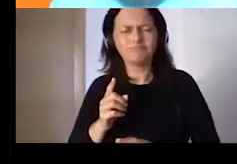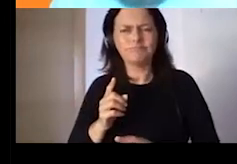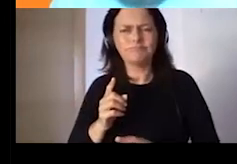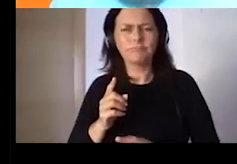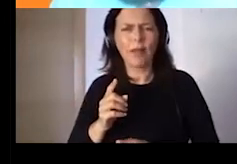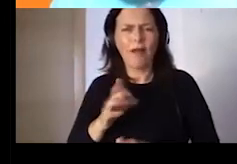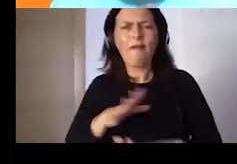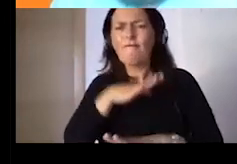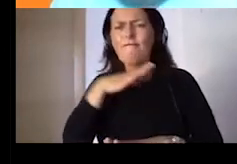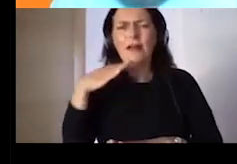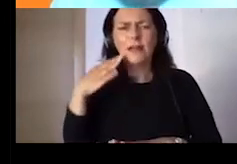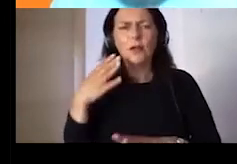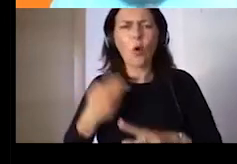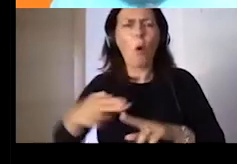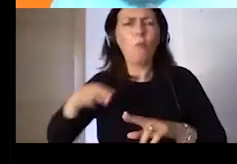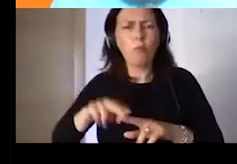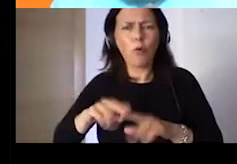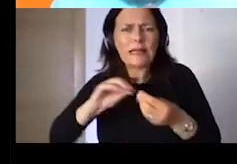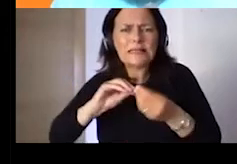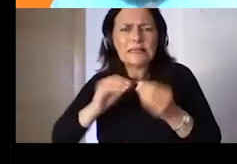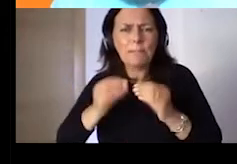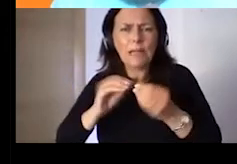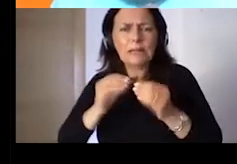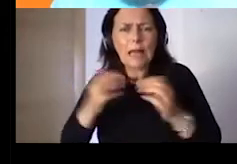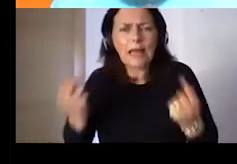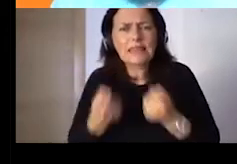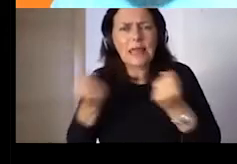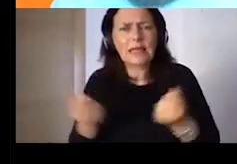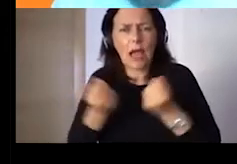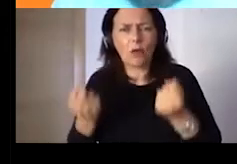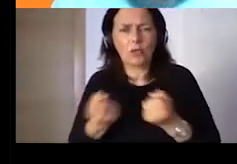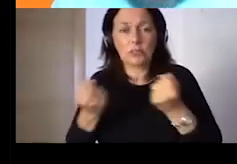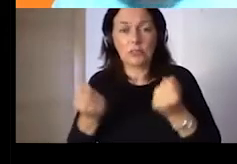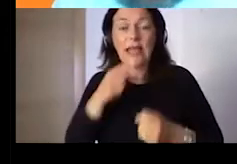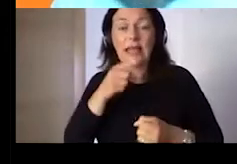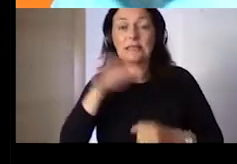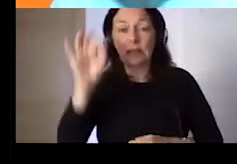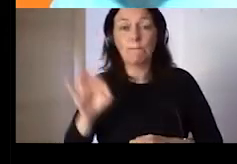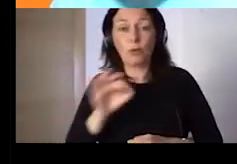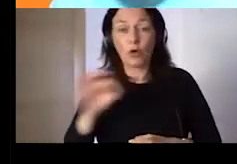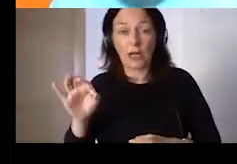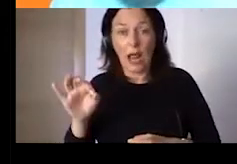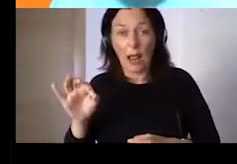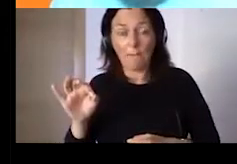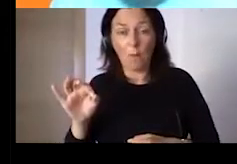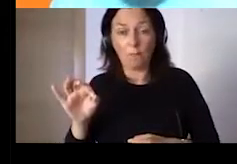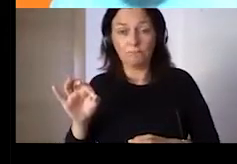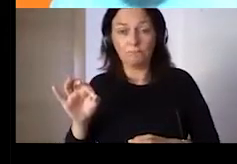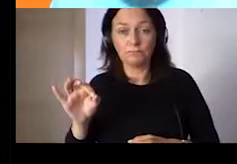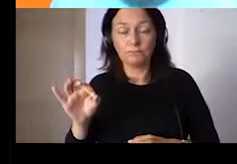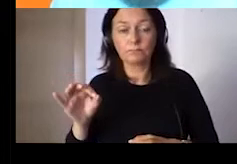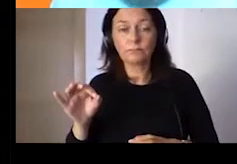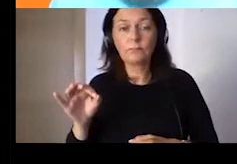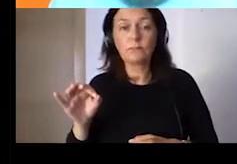whose mission is to empower the member organization from non-formal, but also formal education